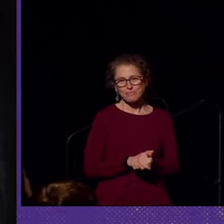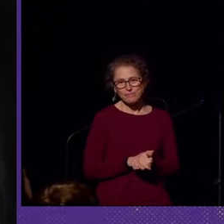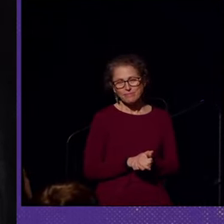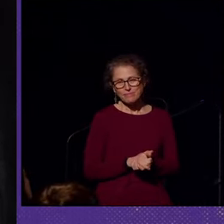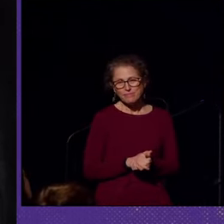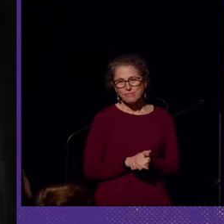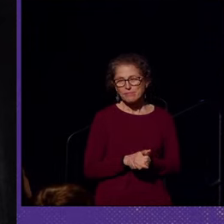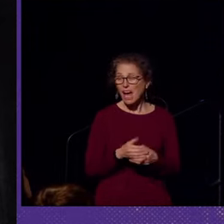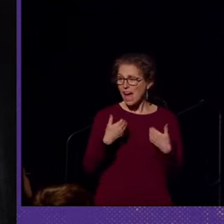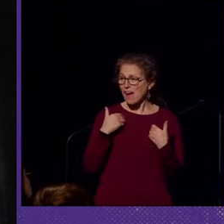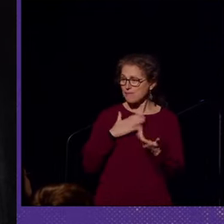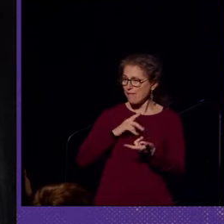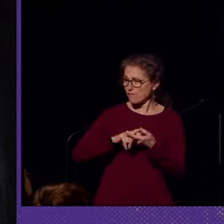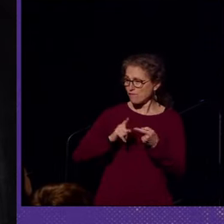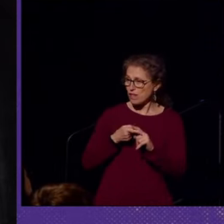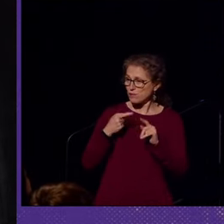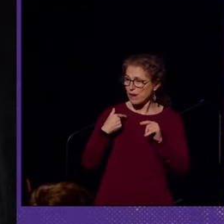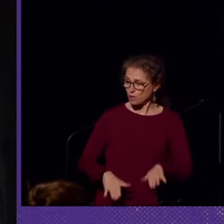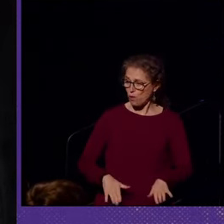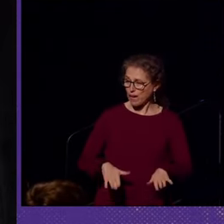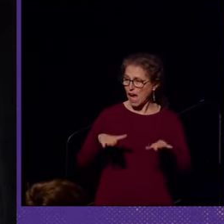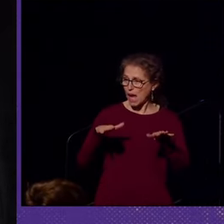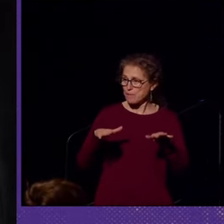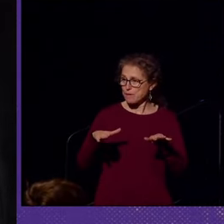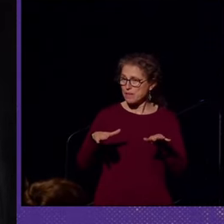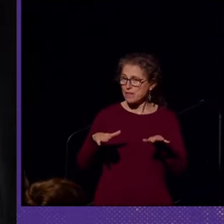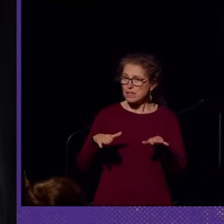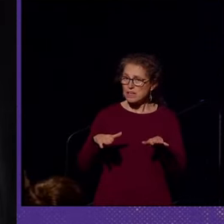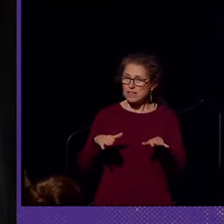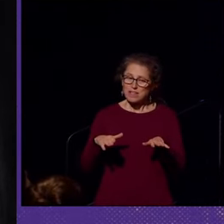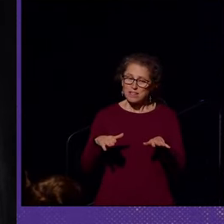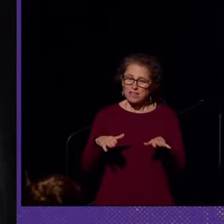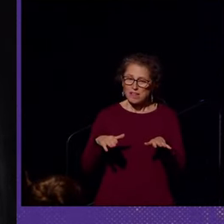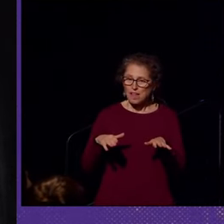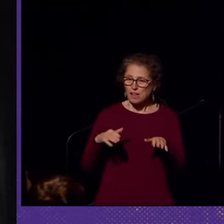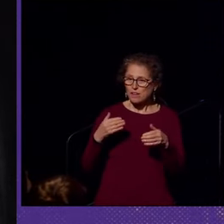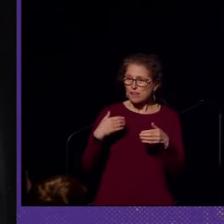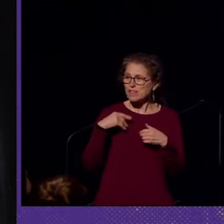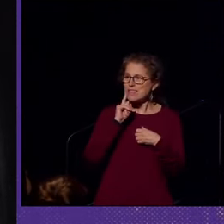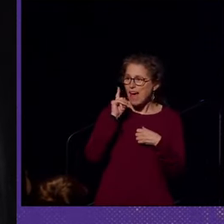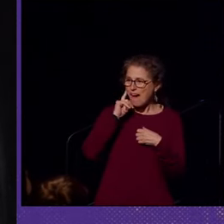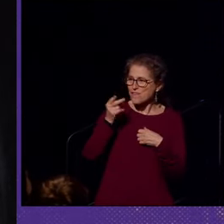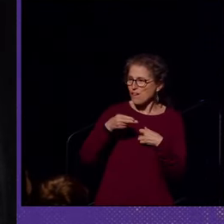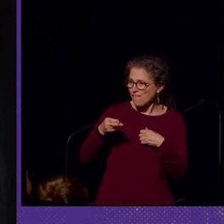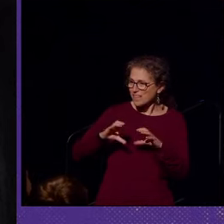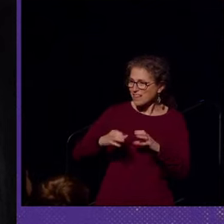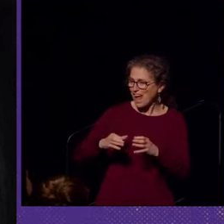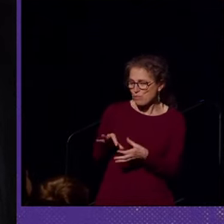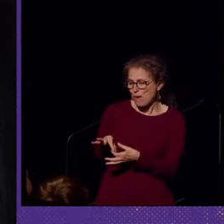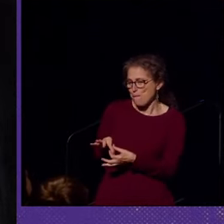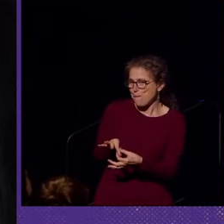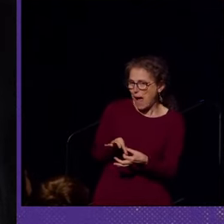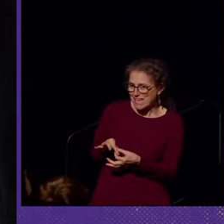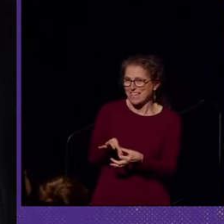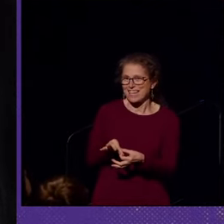I had my friends when I was growing up. Like, we were part of the same deaf and hard of hearing class. Like, we were bonded.